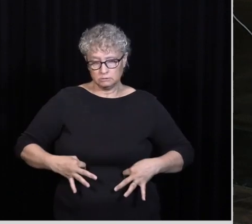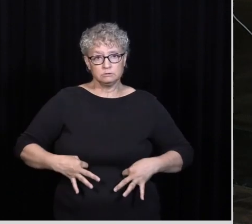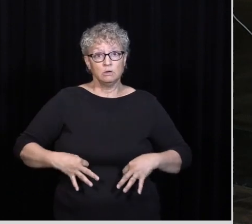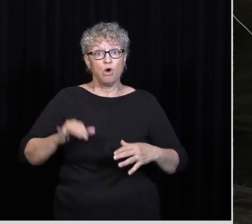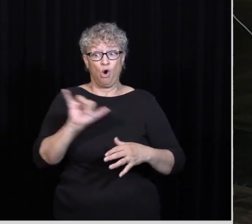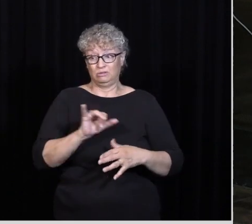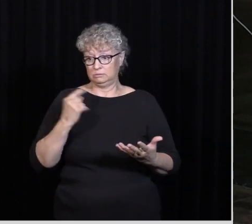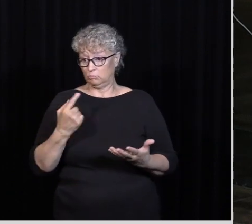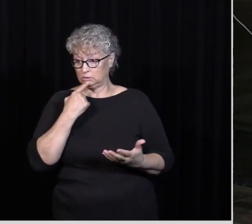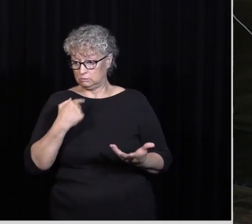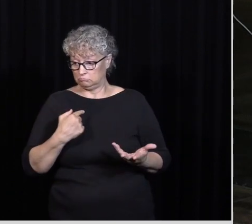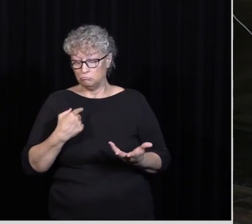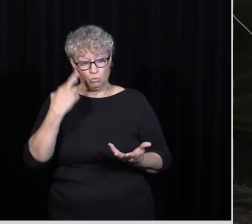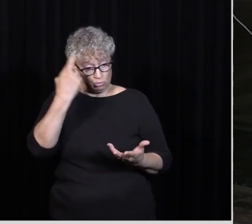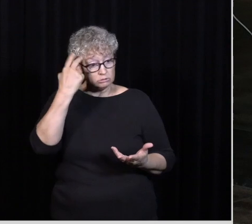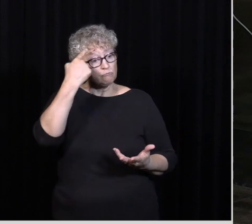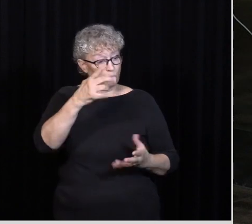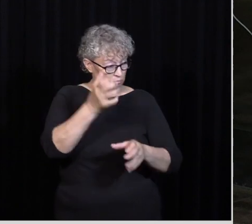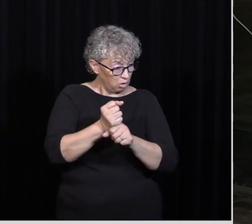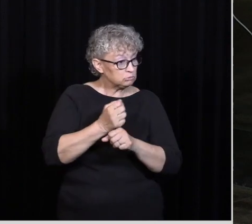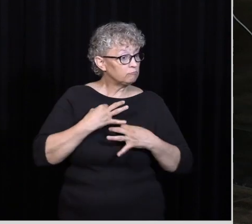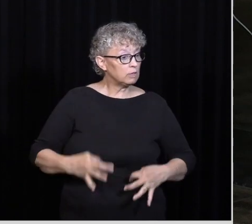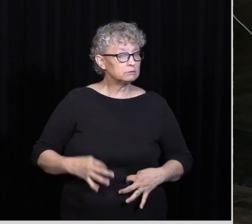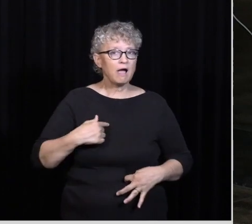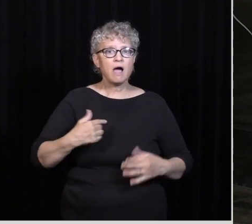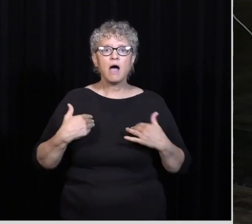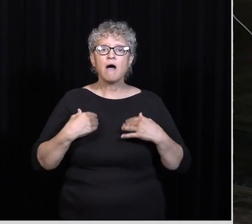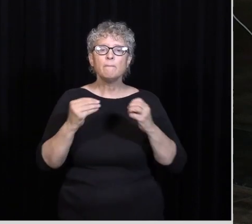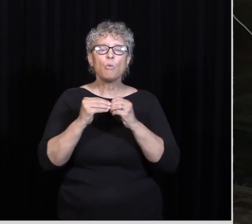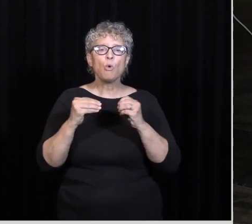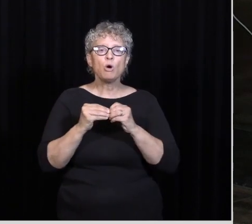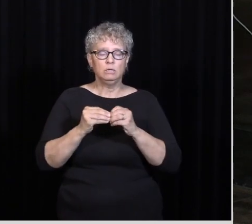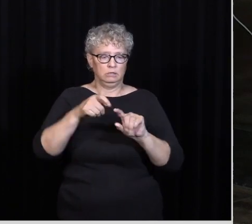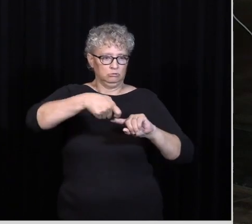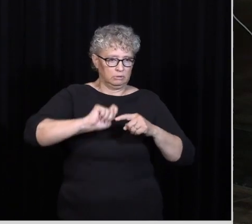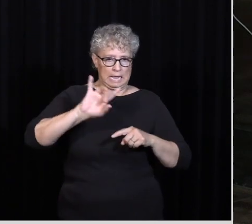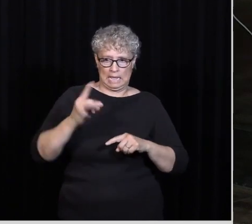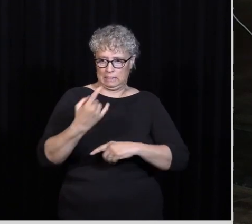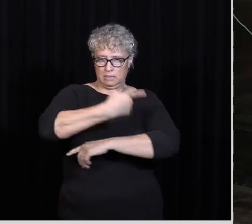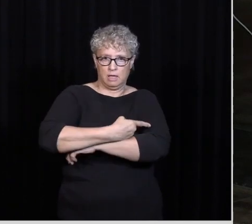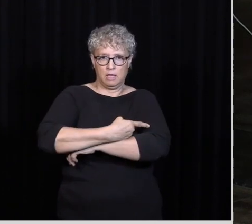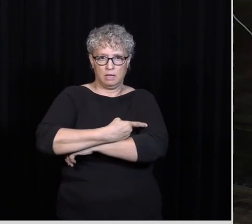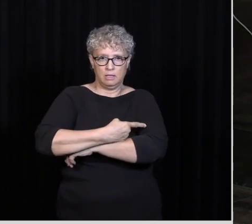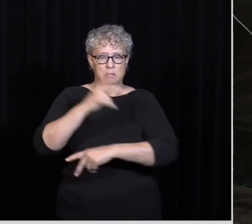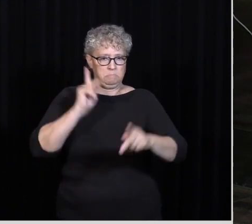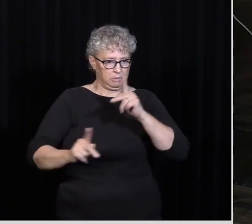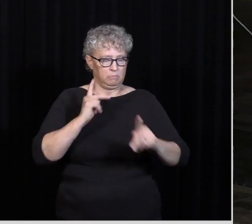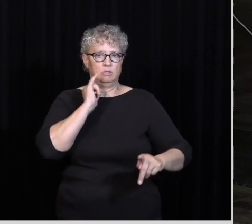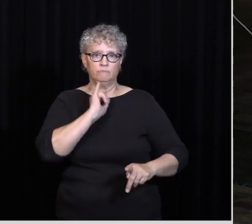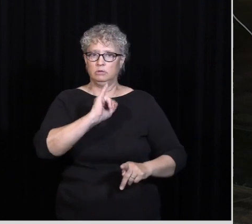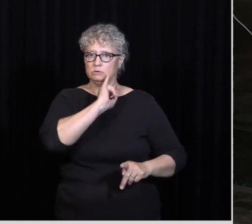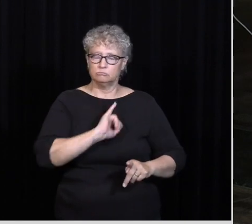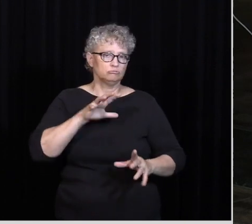anyone thinks He has reason For confidence in the flesh I have more Circumcised on the eighth day Of the people of Israel